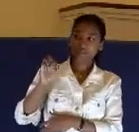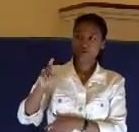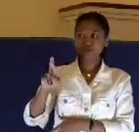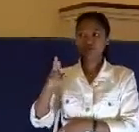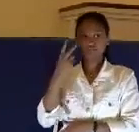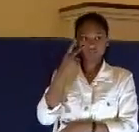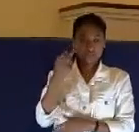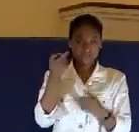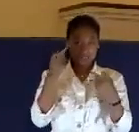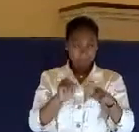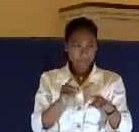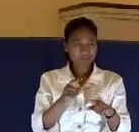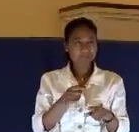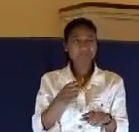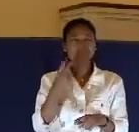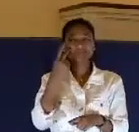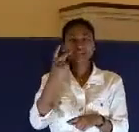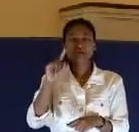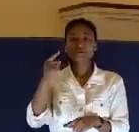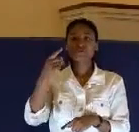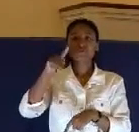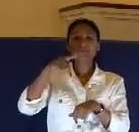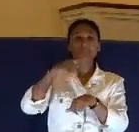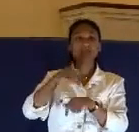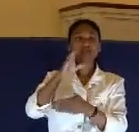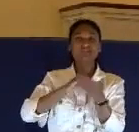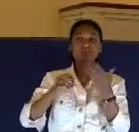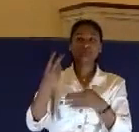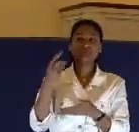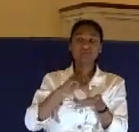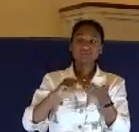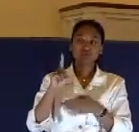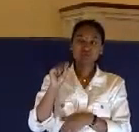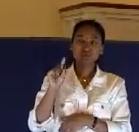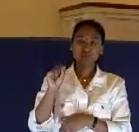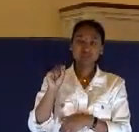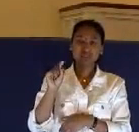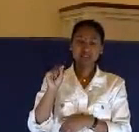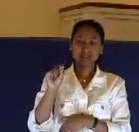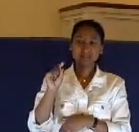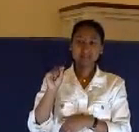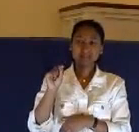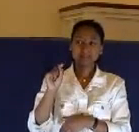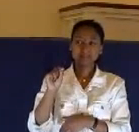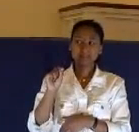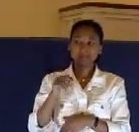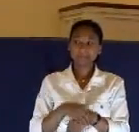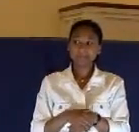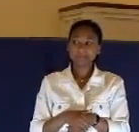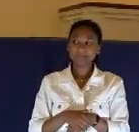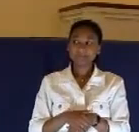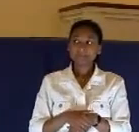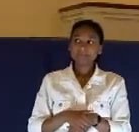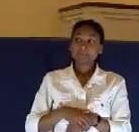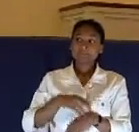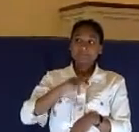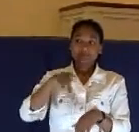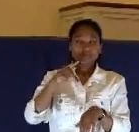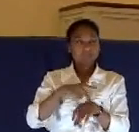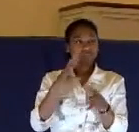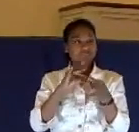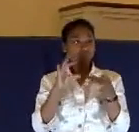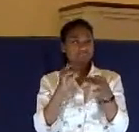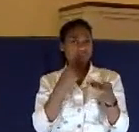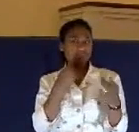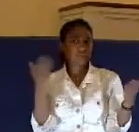And I want you to go to 1 Peter 2, verse 20. We'll end it there. I want you to see Peter's commentary on